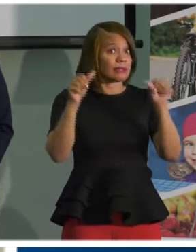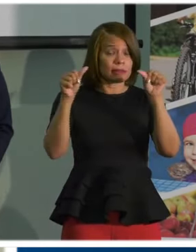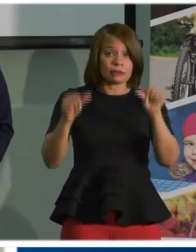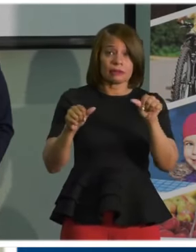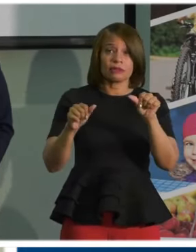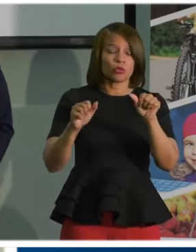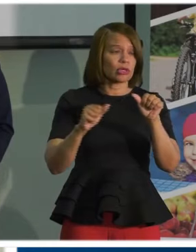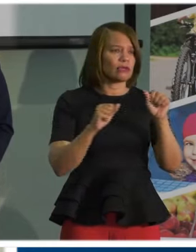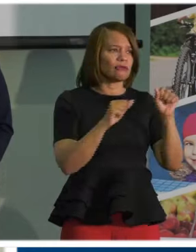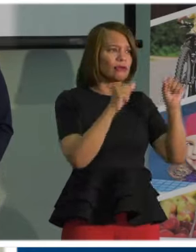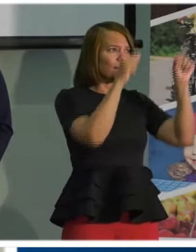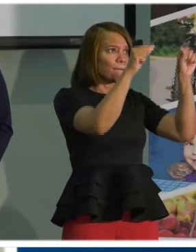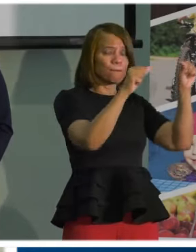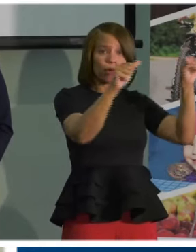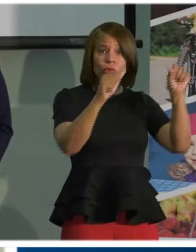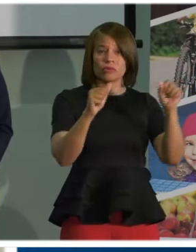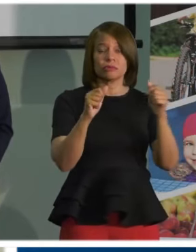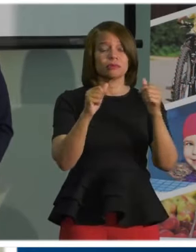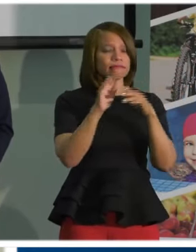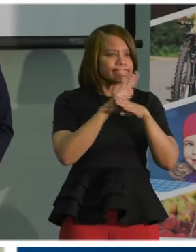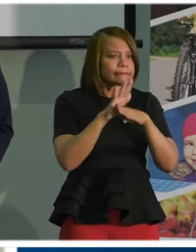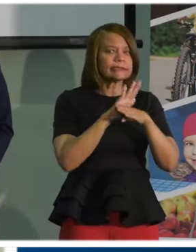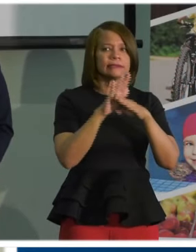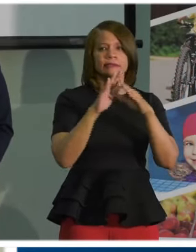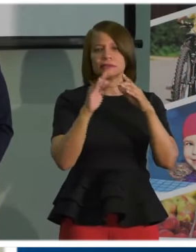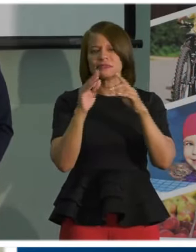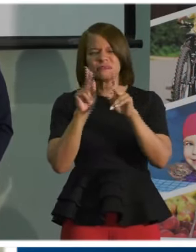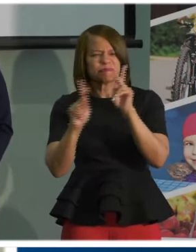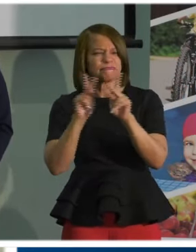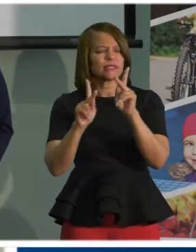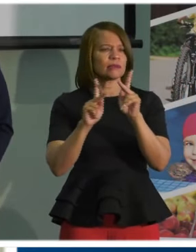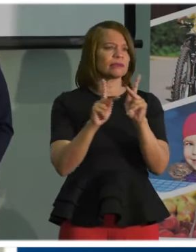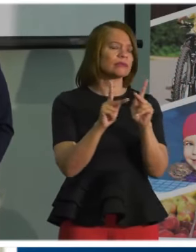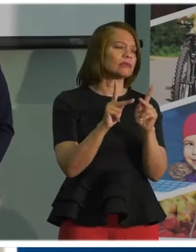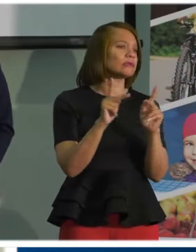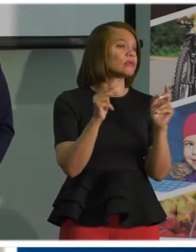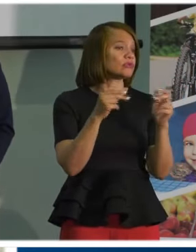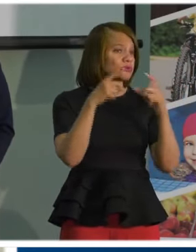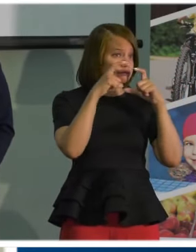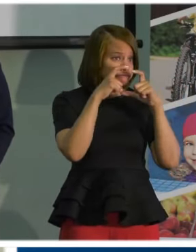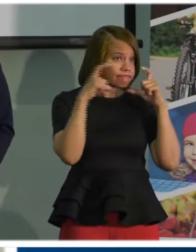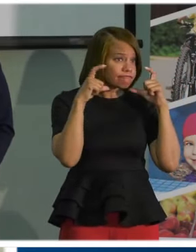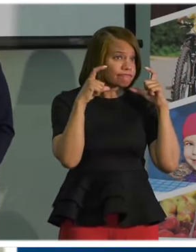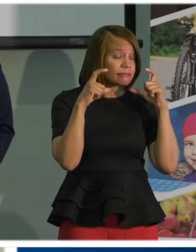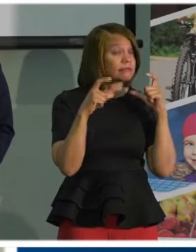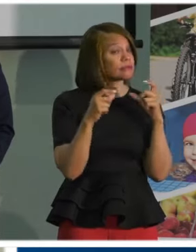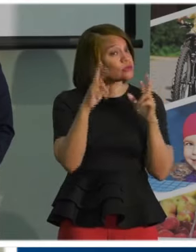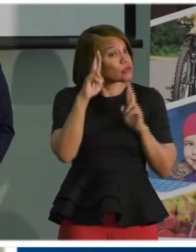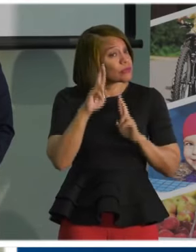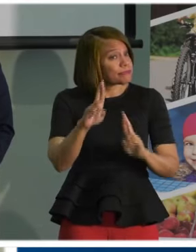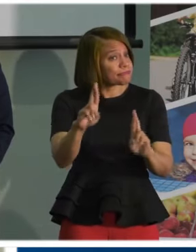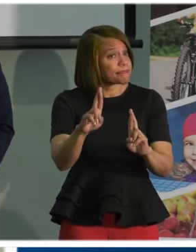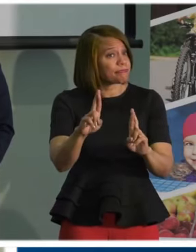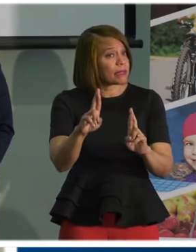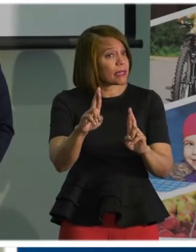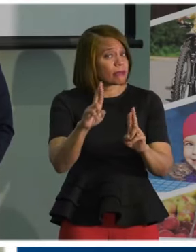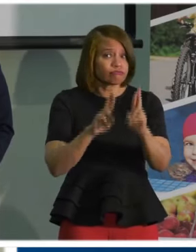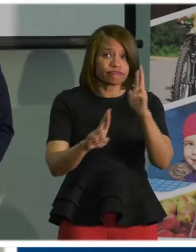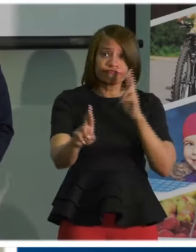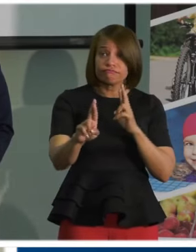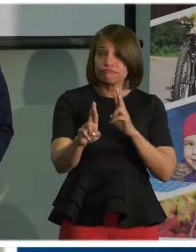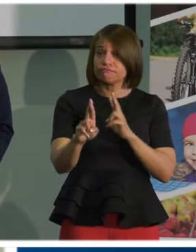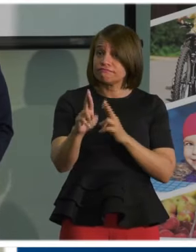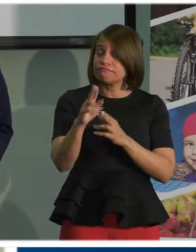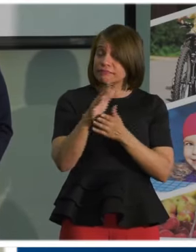organizations and businesses to encourage residents to wear face coverings out of respect and kindness